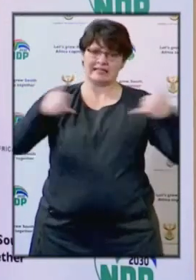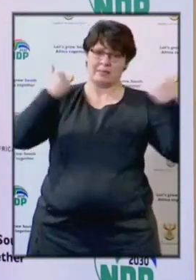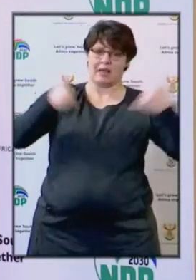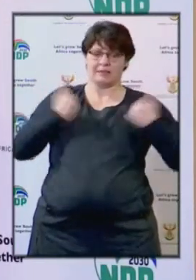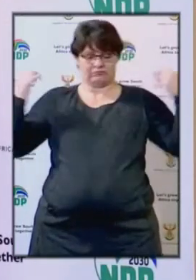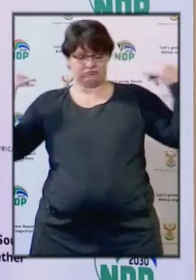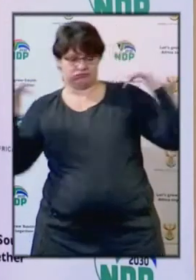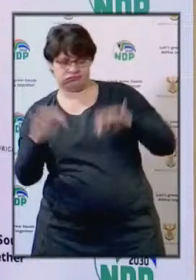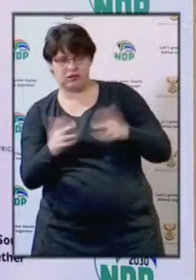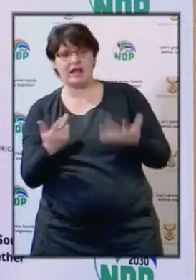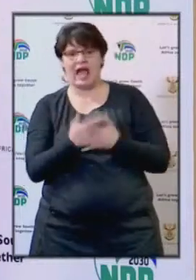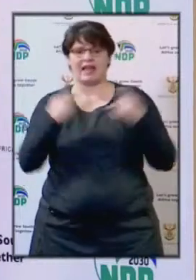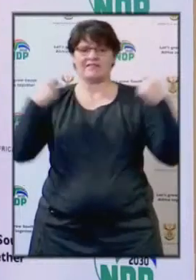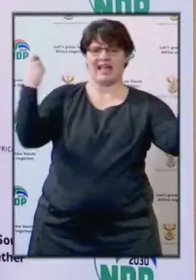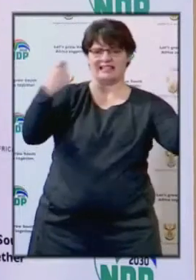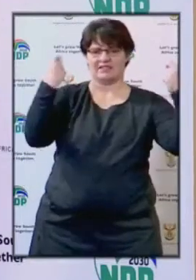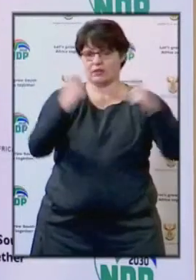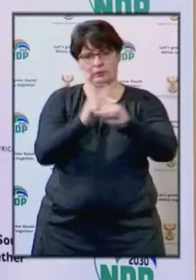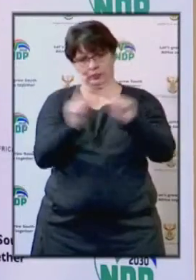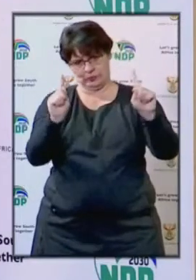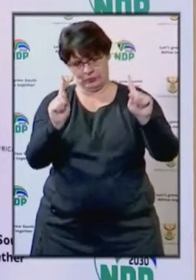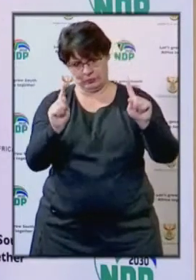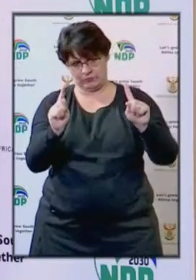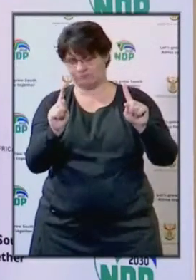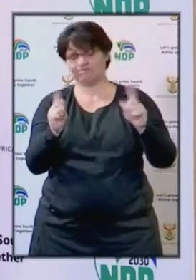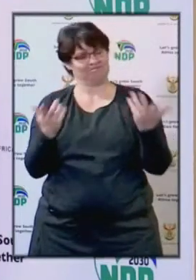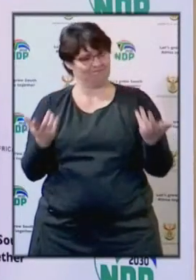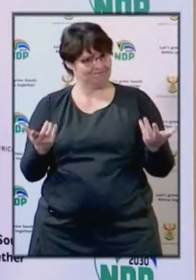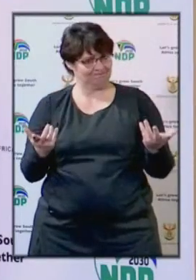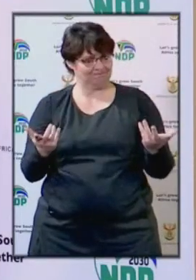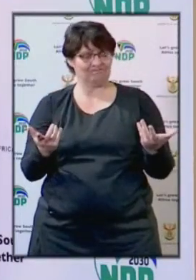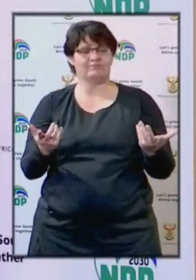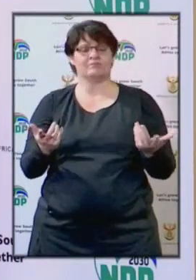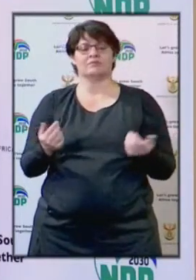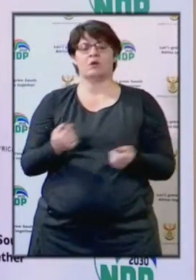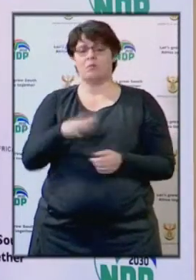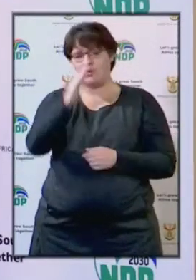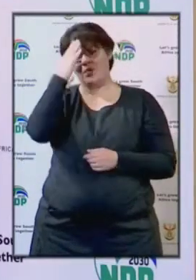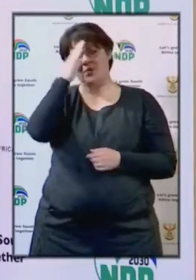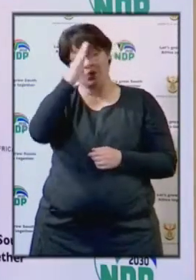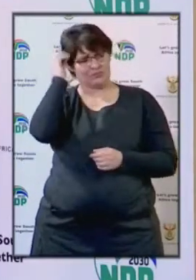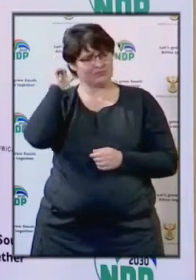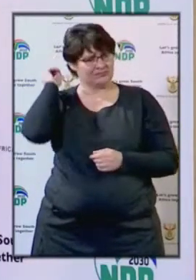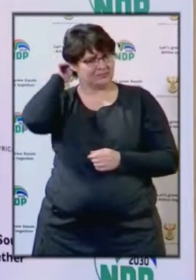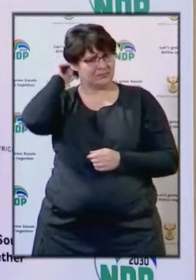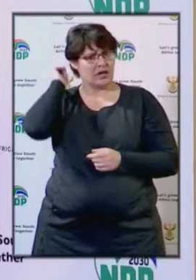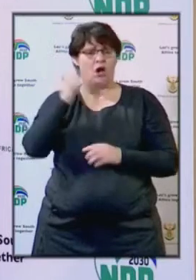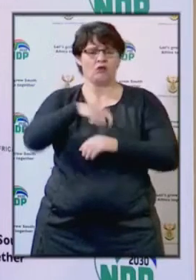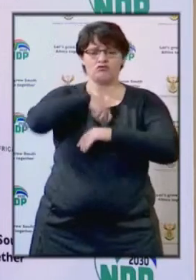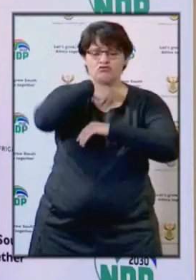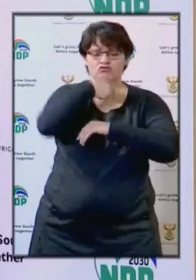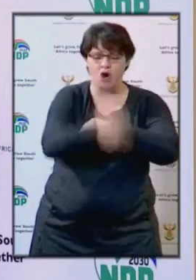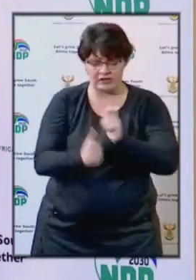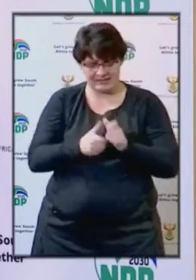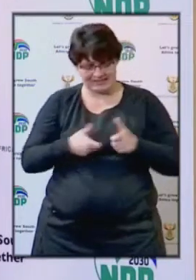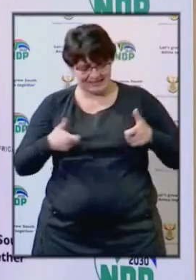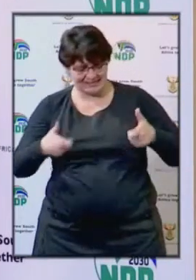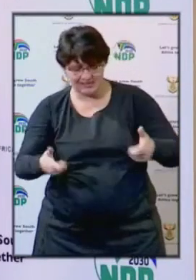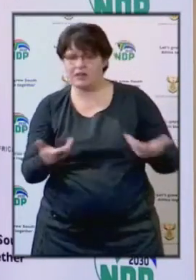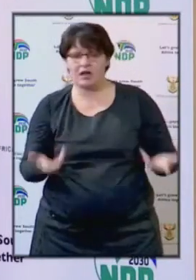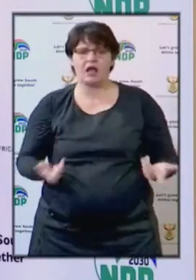activities, such as festivals, remains prohibited. We do note that in terms of conference facilities,